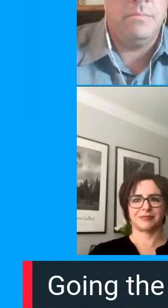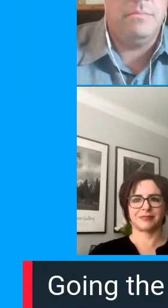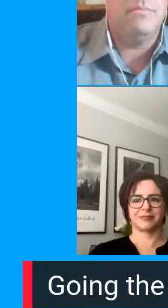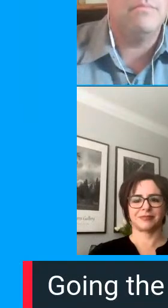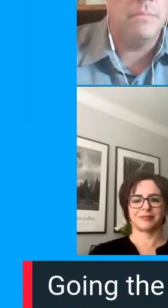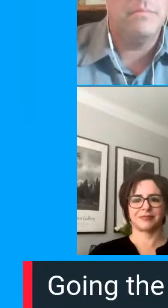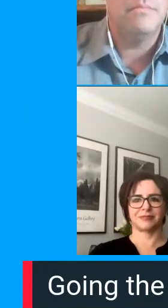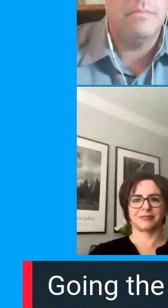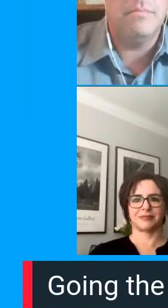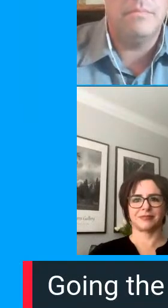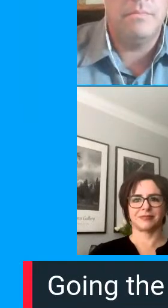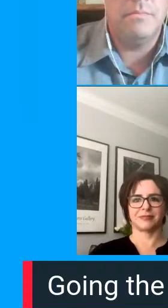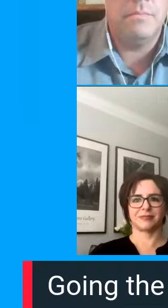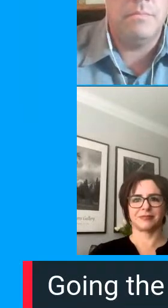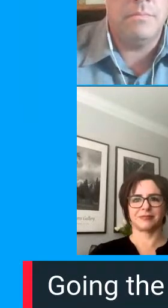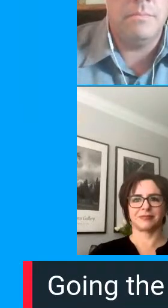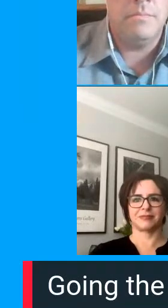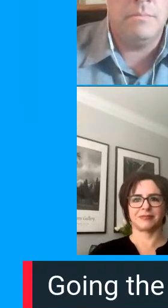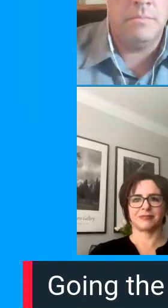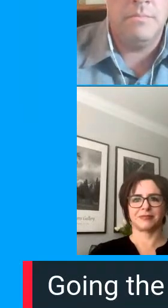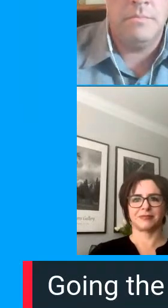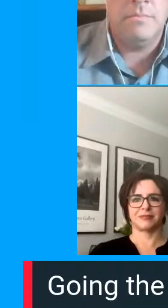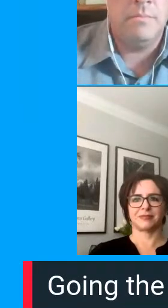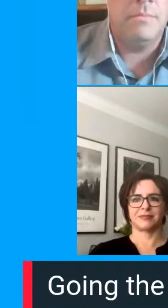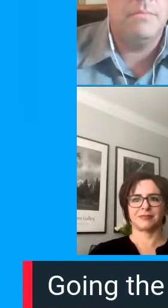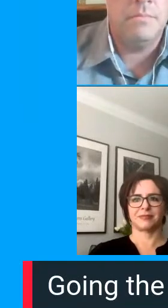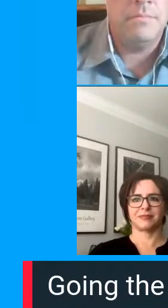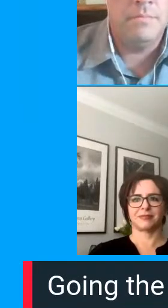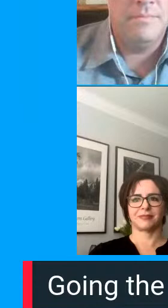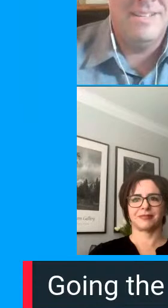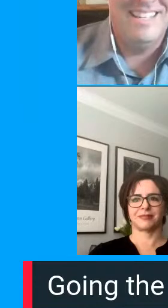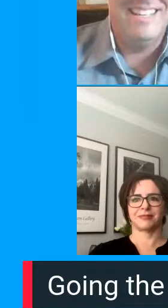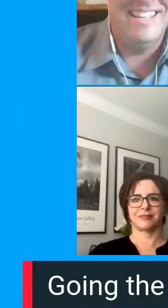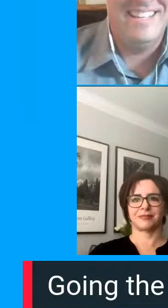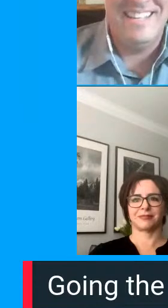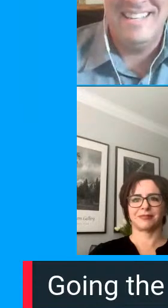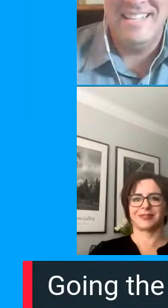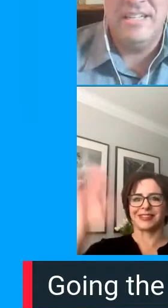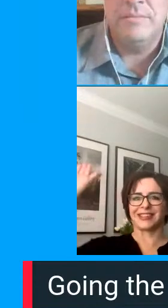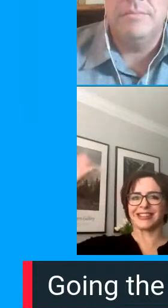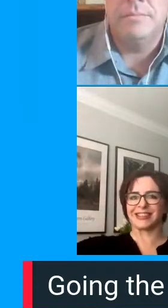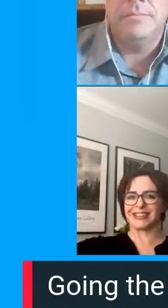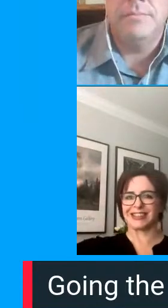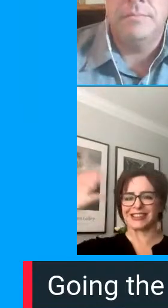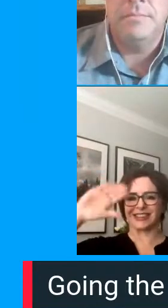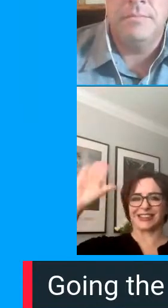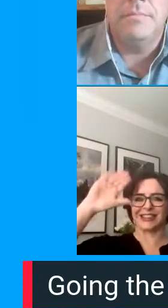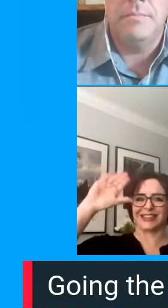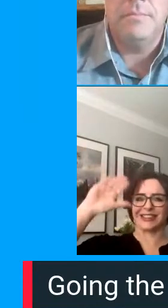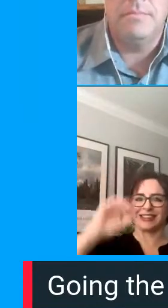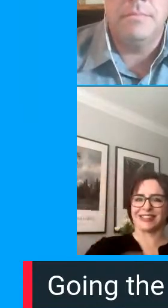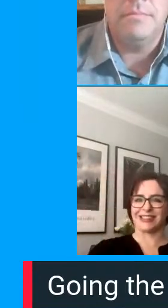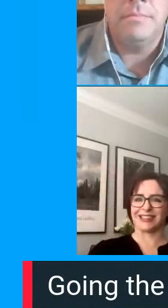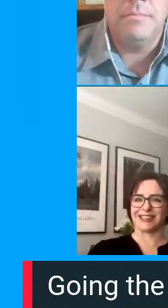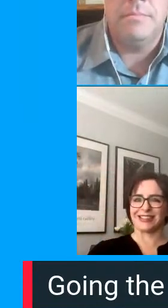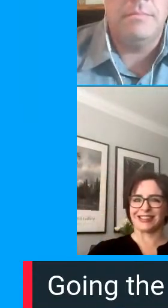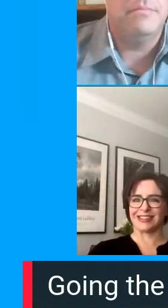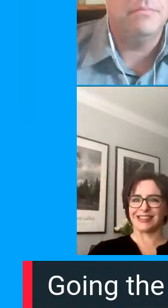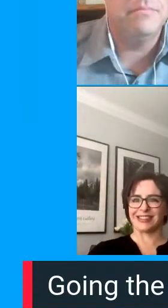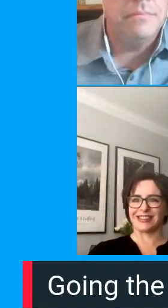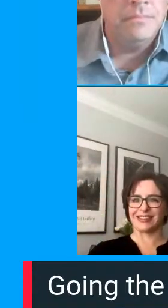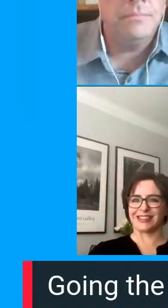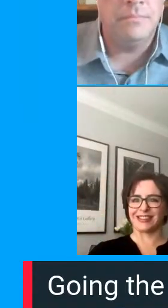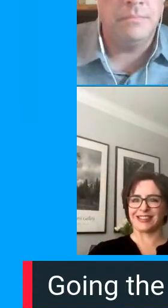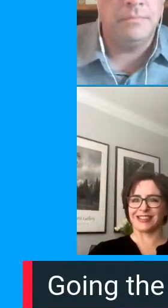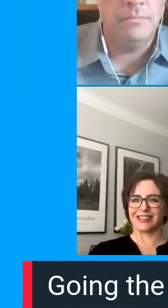i have uh carrie penny meredith greenwood veronica